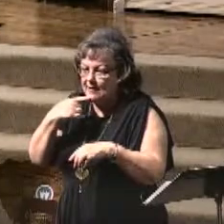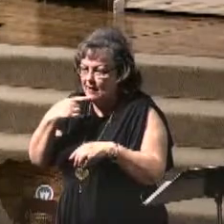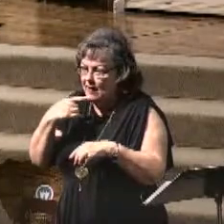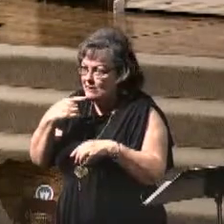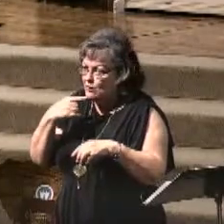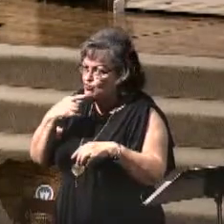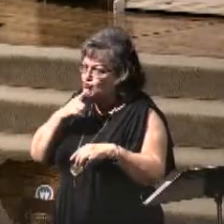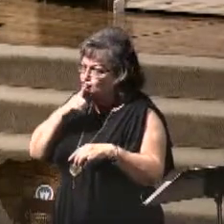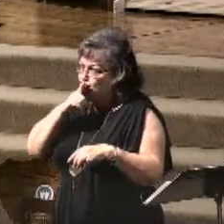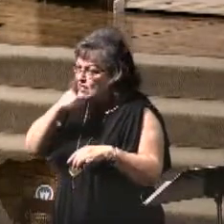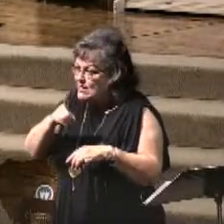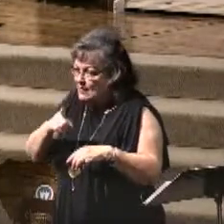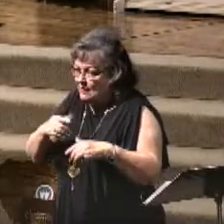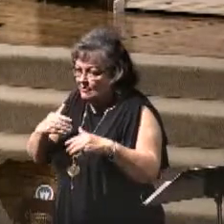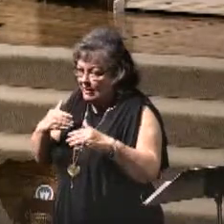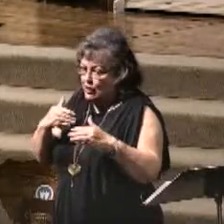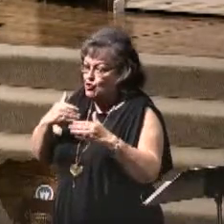close.